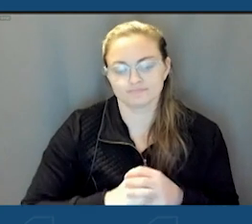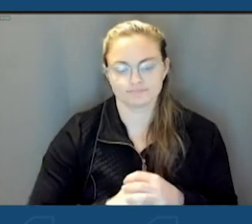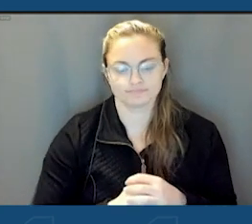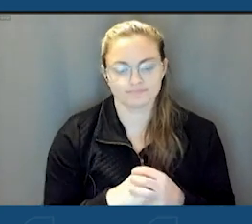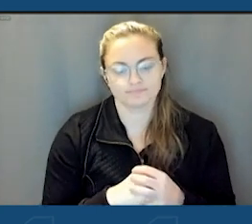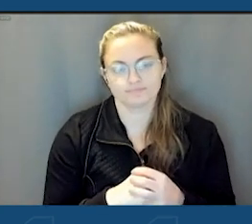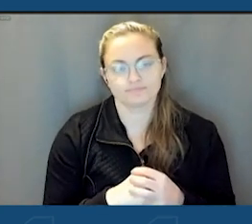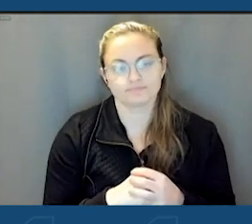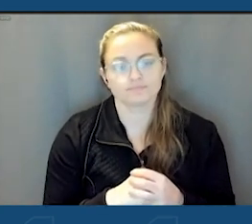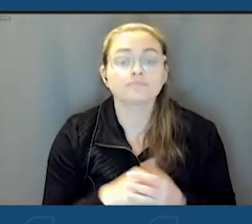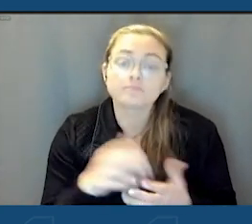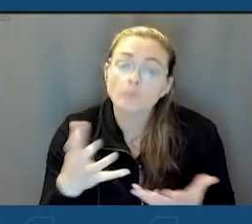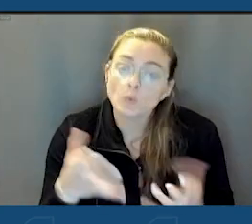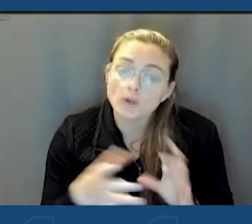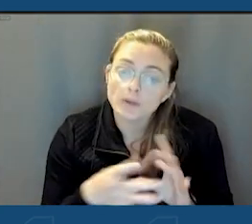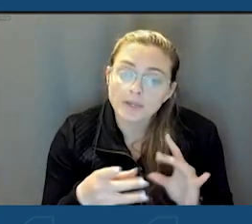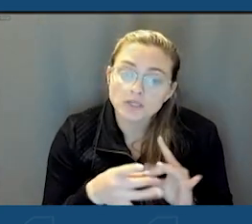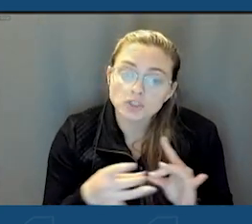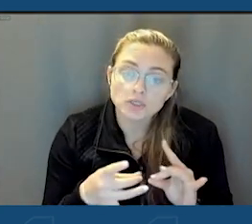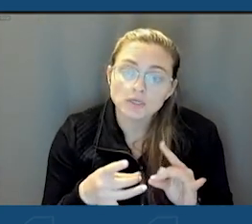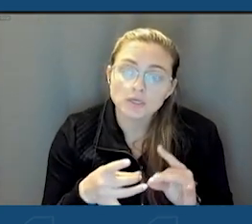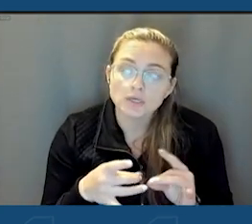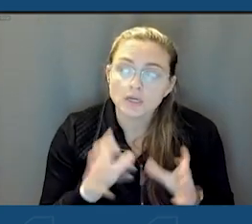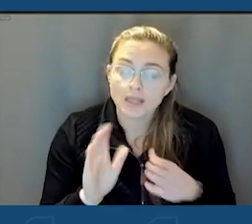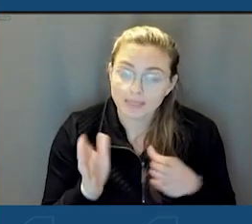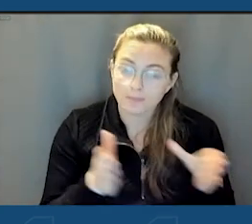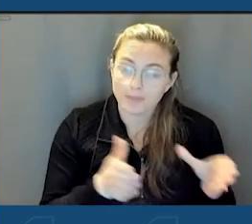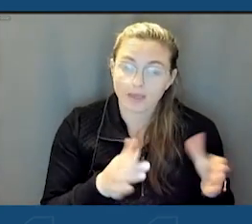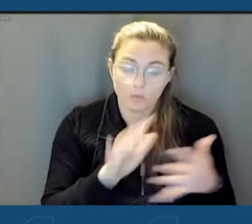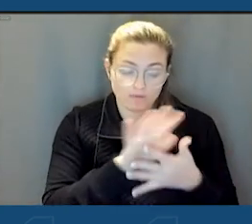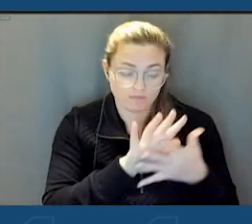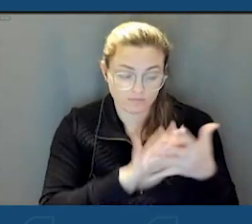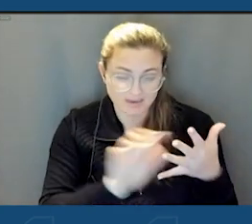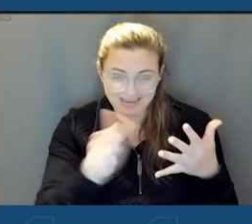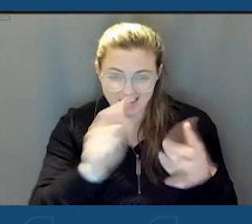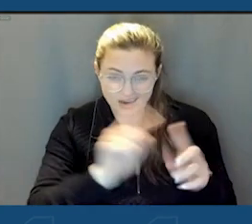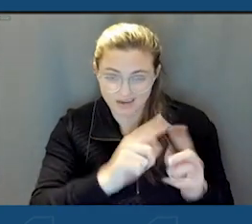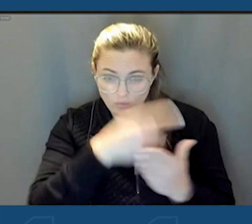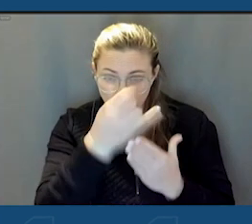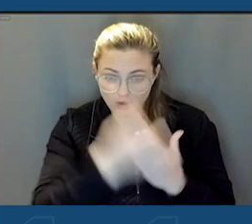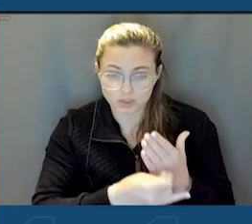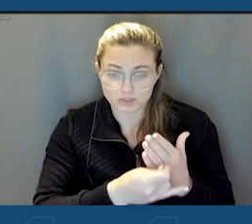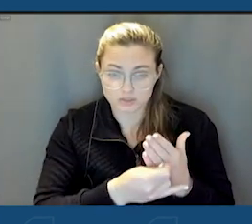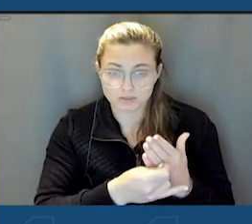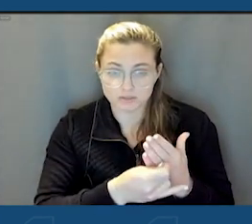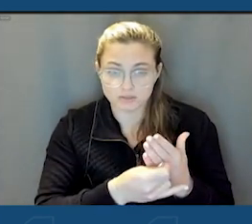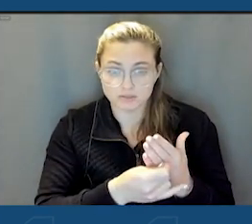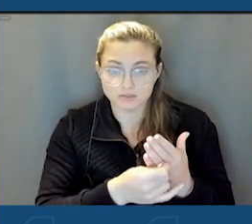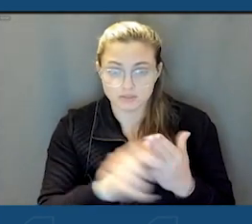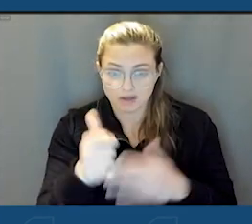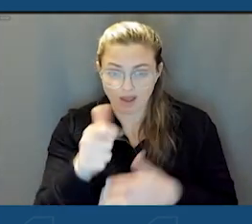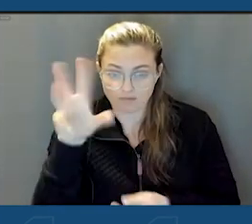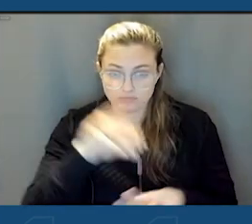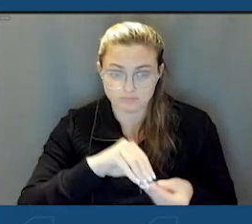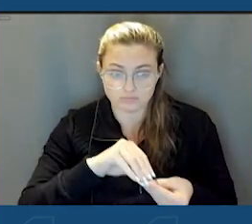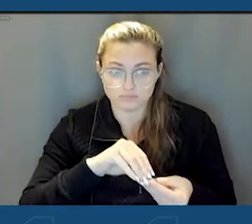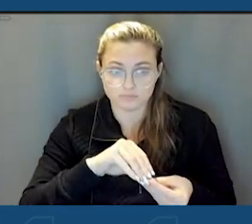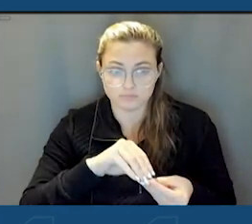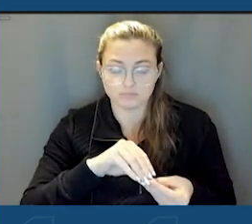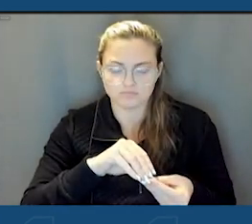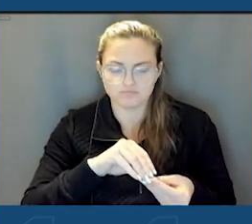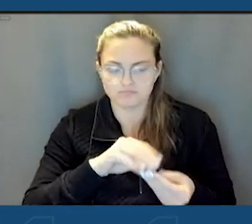And I want to mention that within the plan, there are 10 different, uh, projects that we presented. Uh, among them